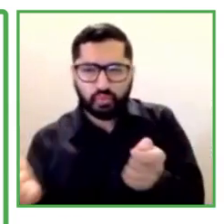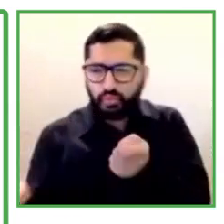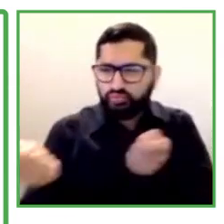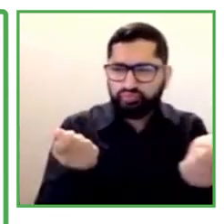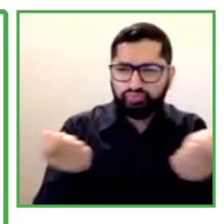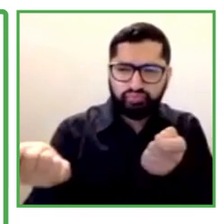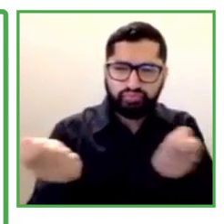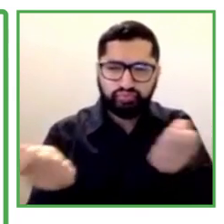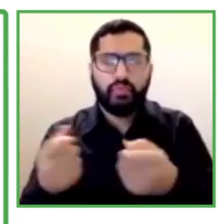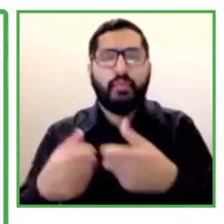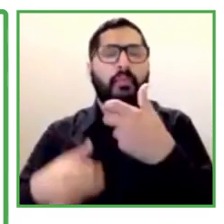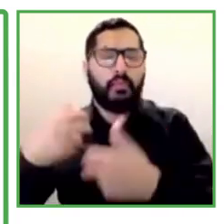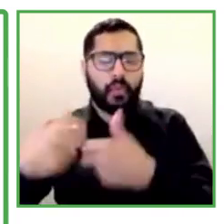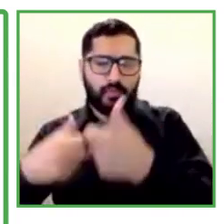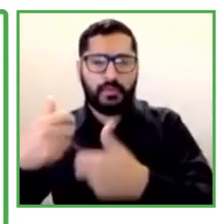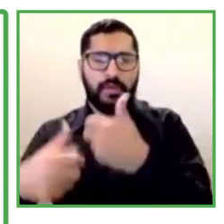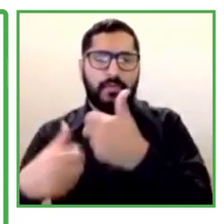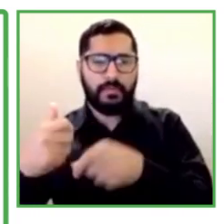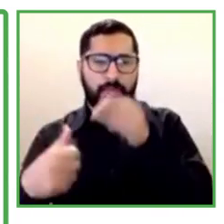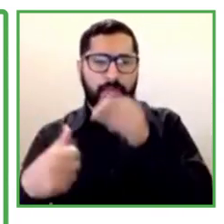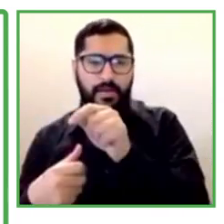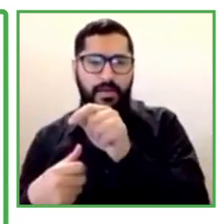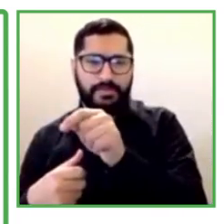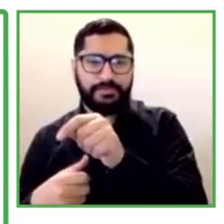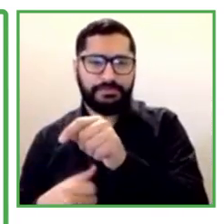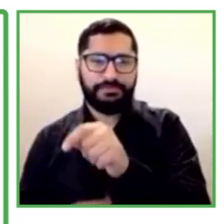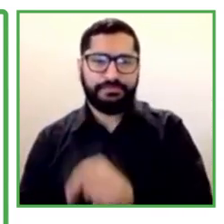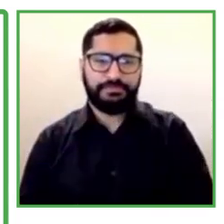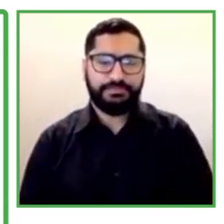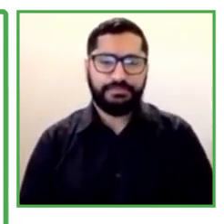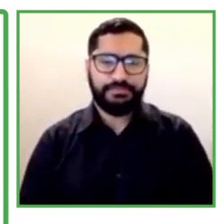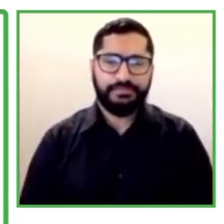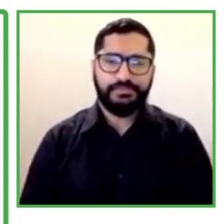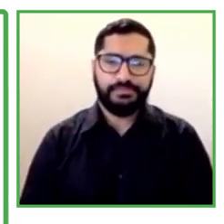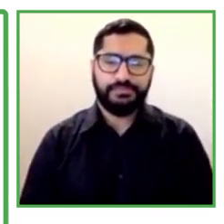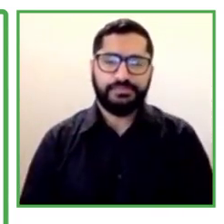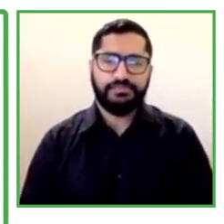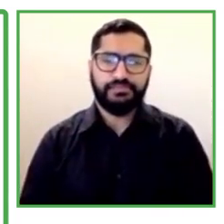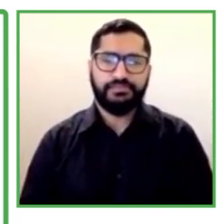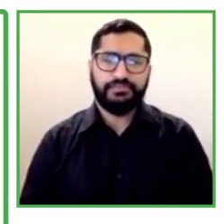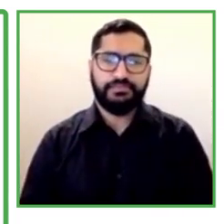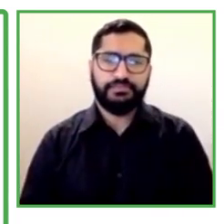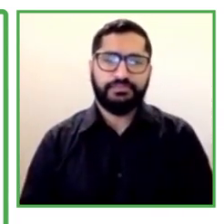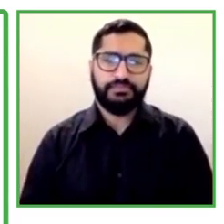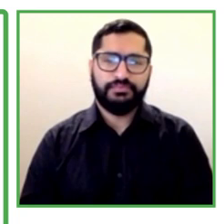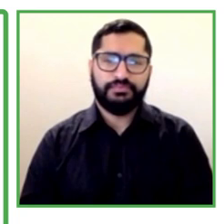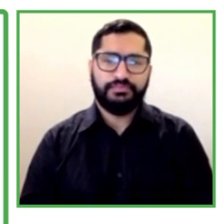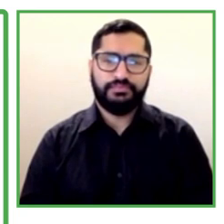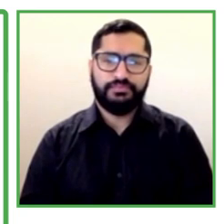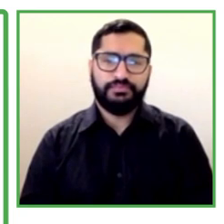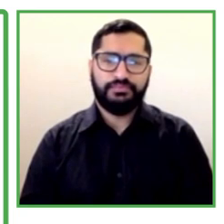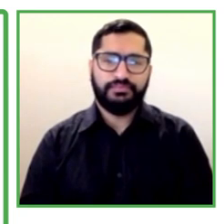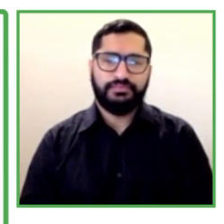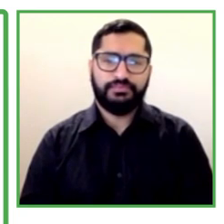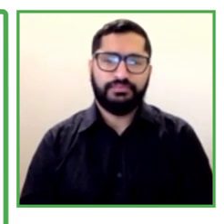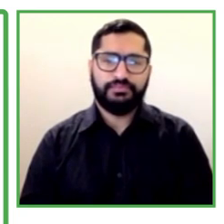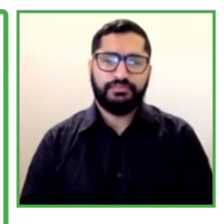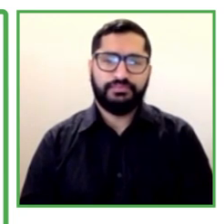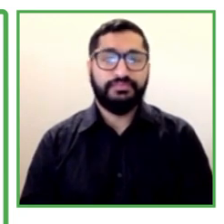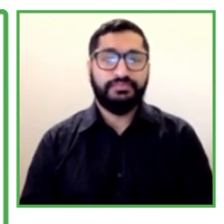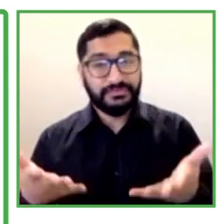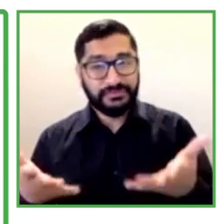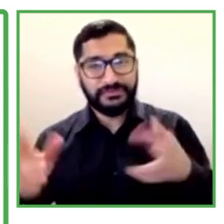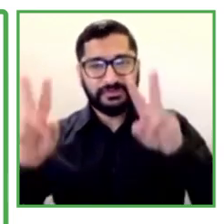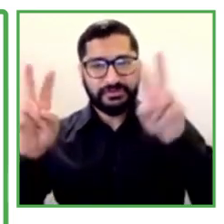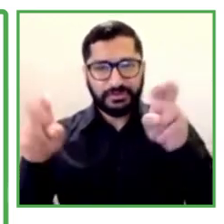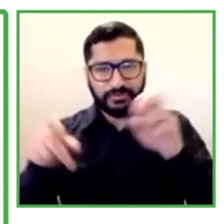responsibility practice. While seeing benefits for both sides and breaking